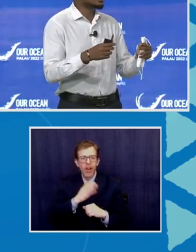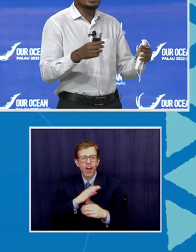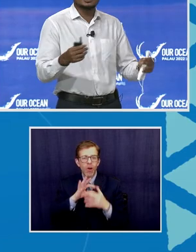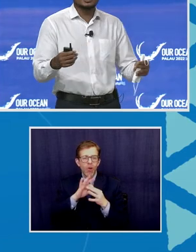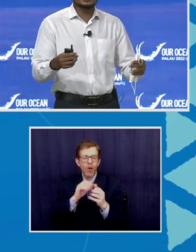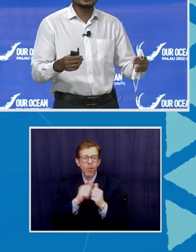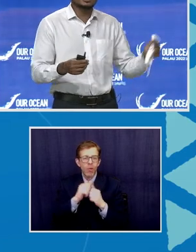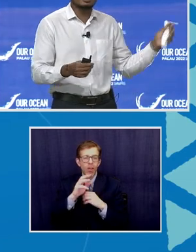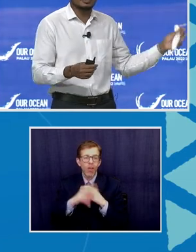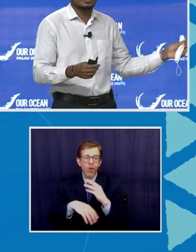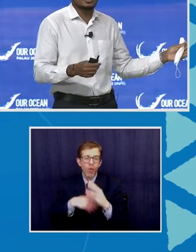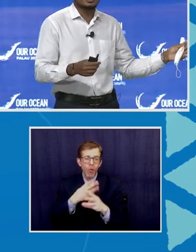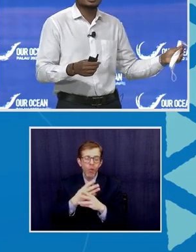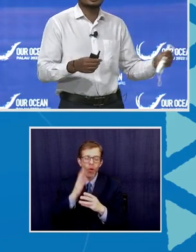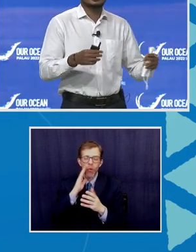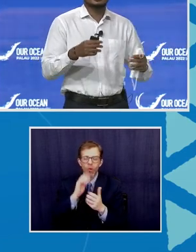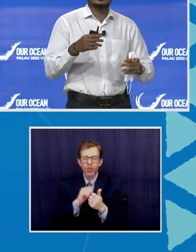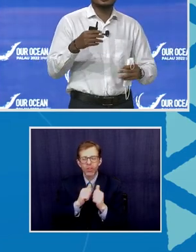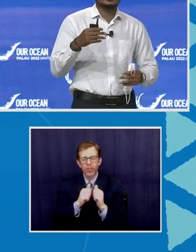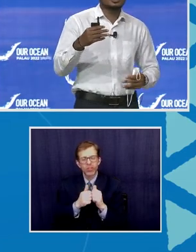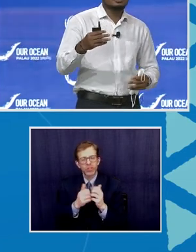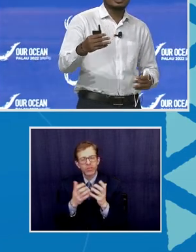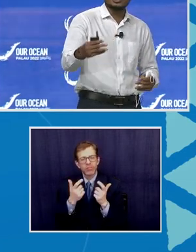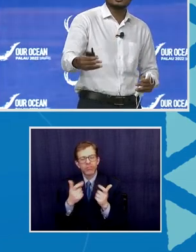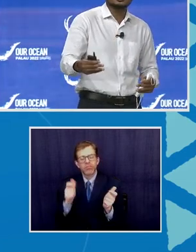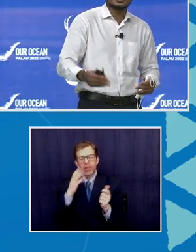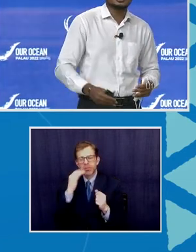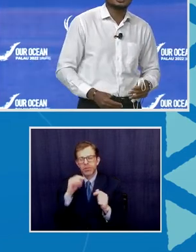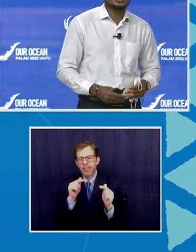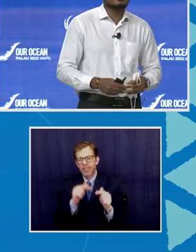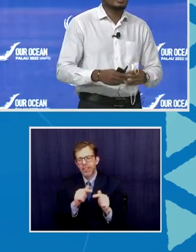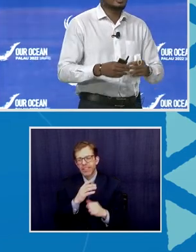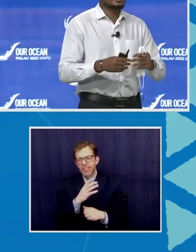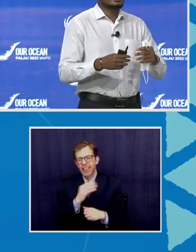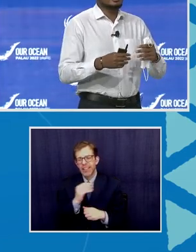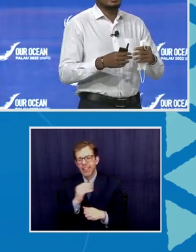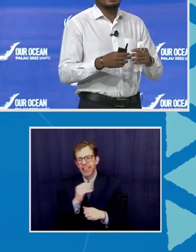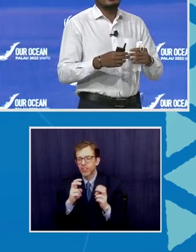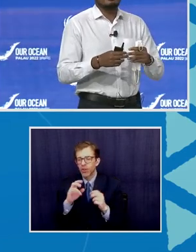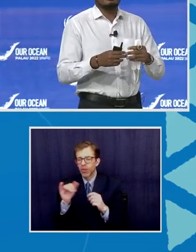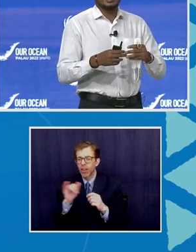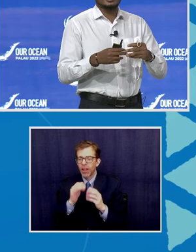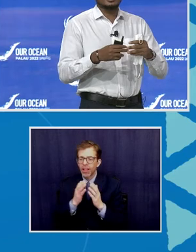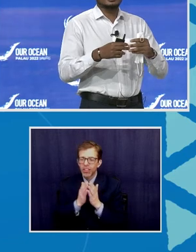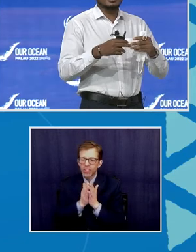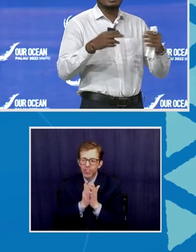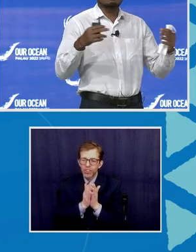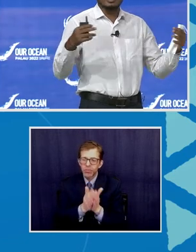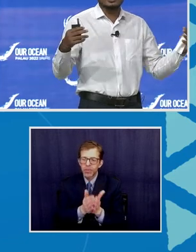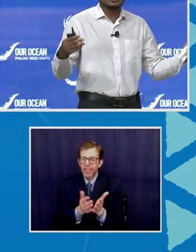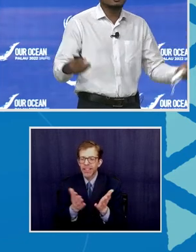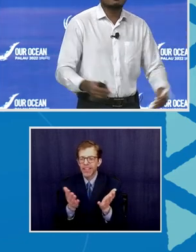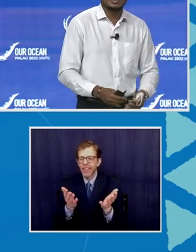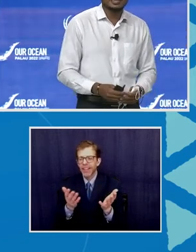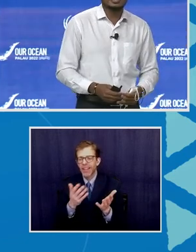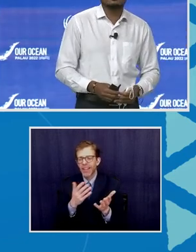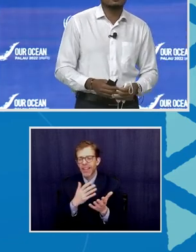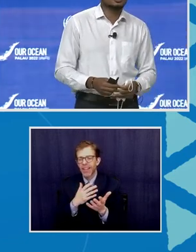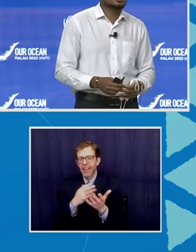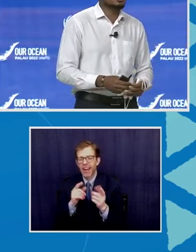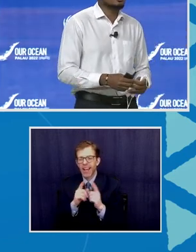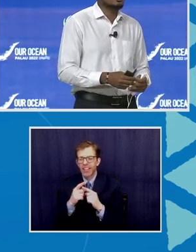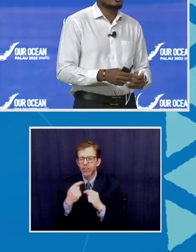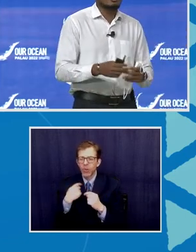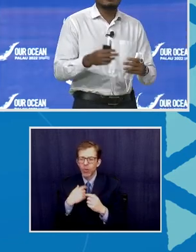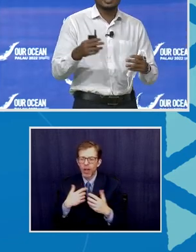will change drastically because of this. And issues such as shipping. And as we combine